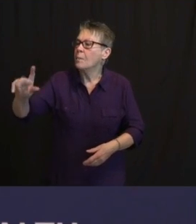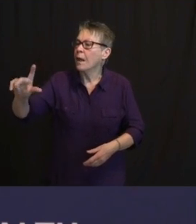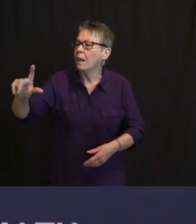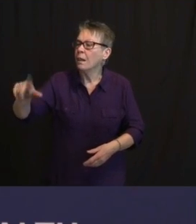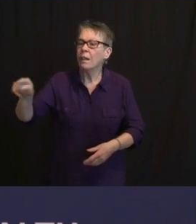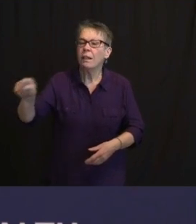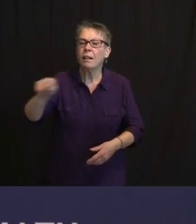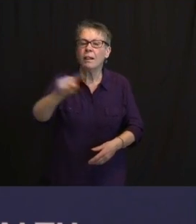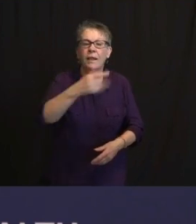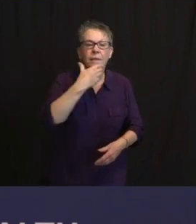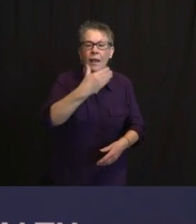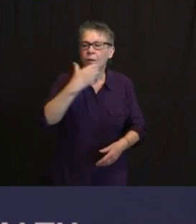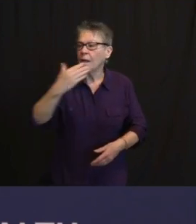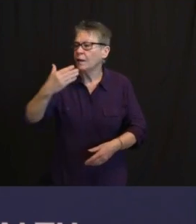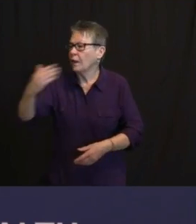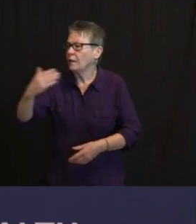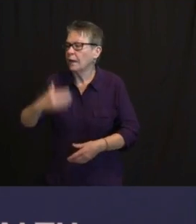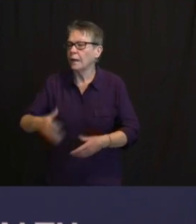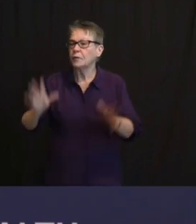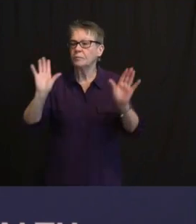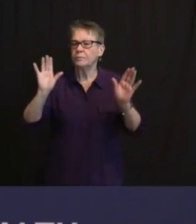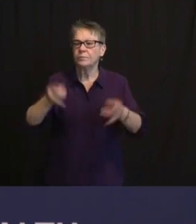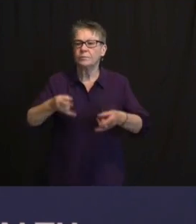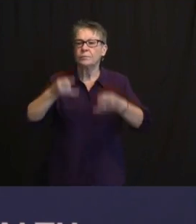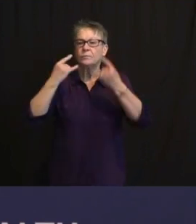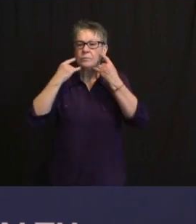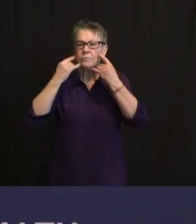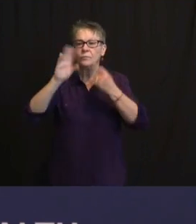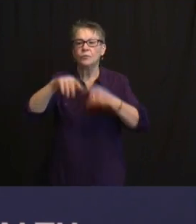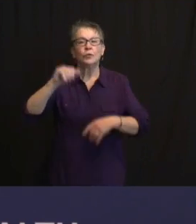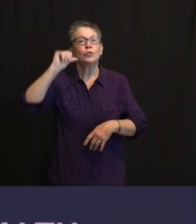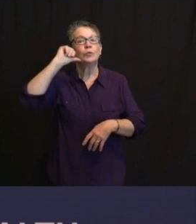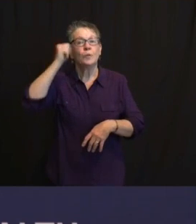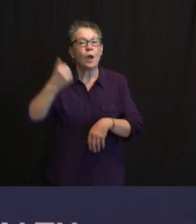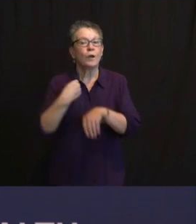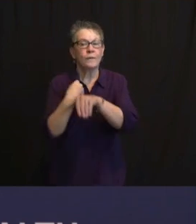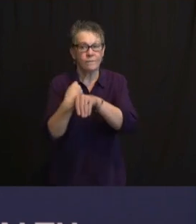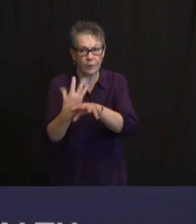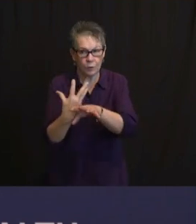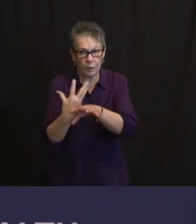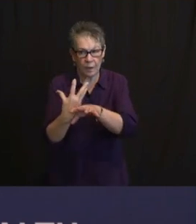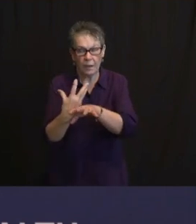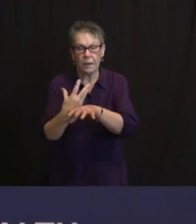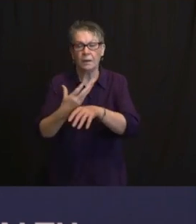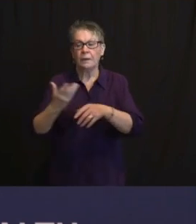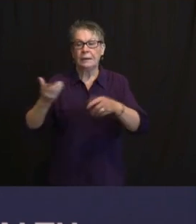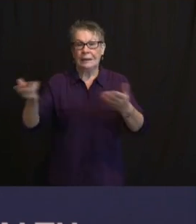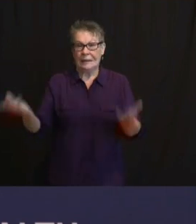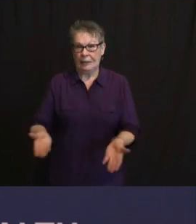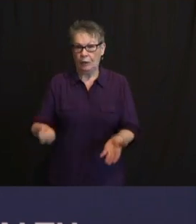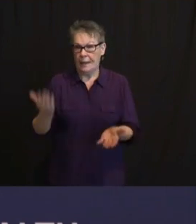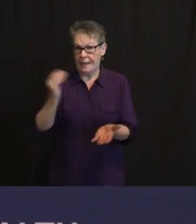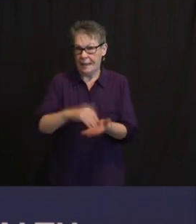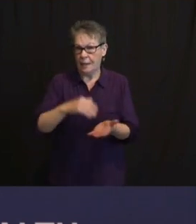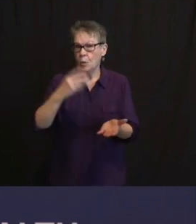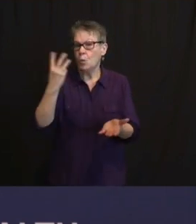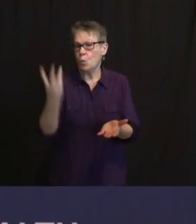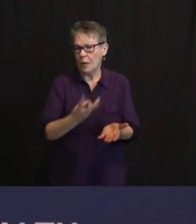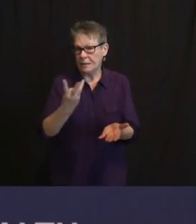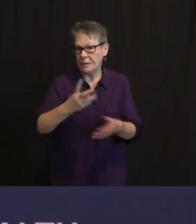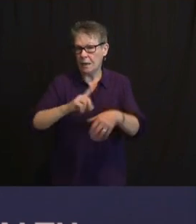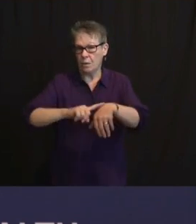FOR YOUR HELP. AGAIN, WE'LL BE VIRTUAL TOMORROW AND THEN BACK HERE AT 1 O'CLOCK ON WEDNESDAY UNLESS YOU'RE HERE OTHERWISE.